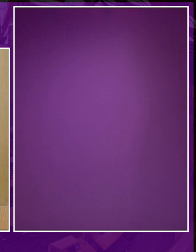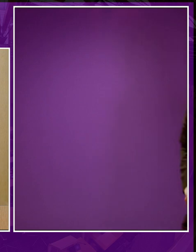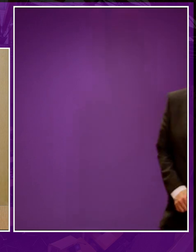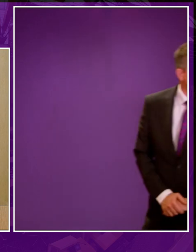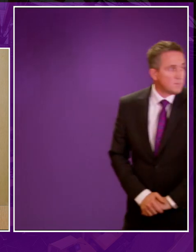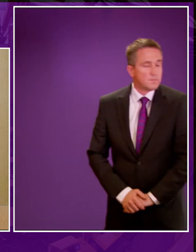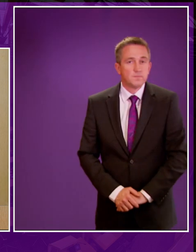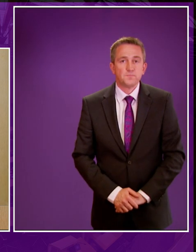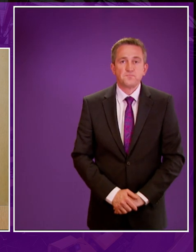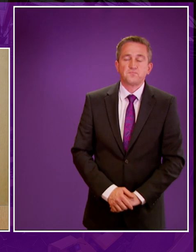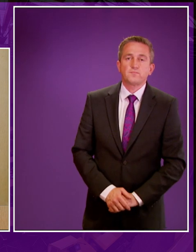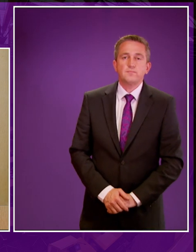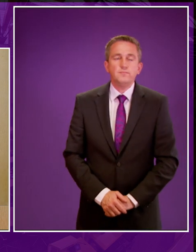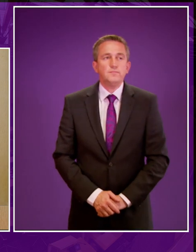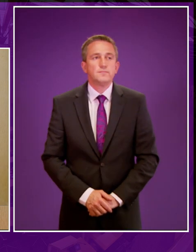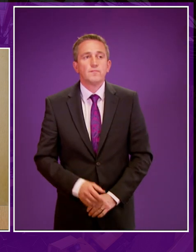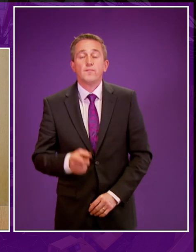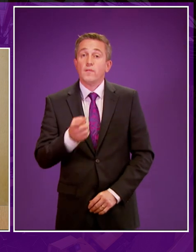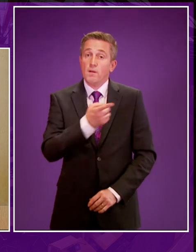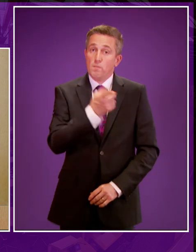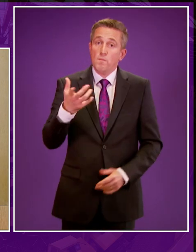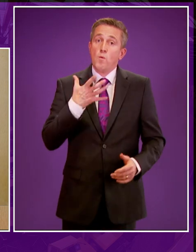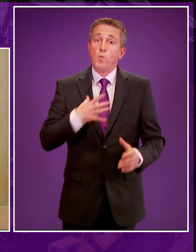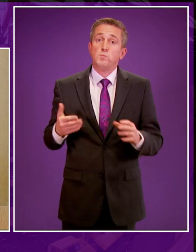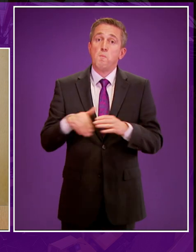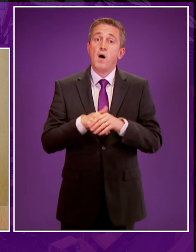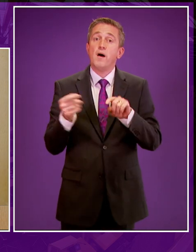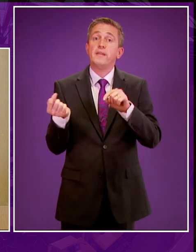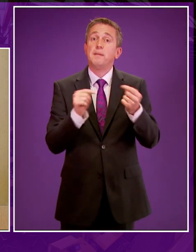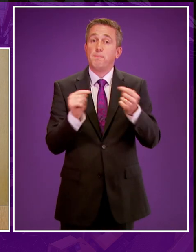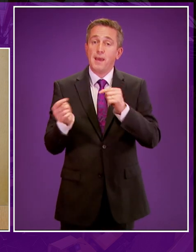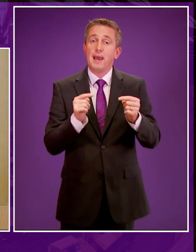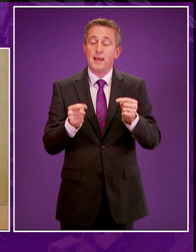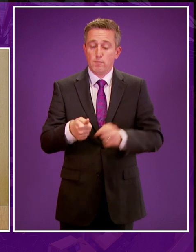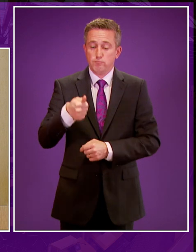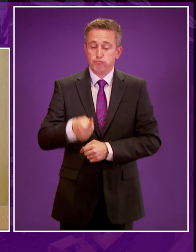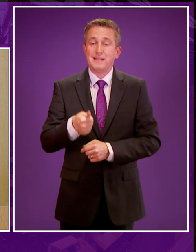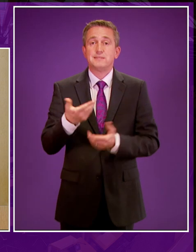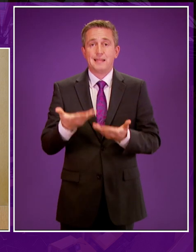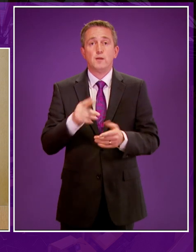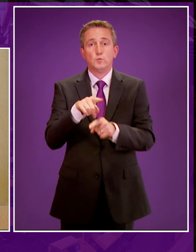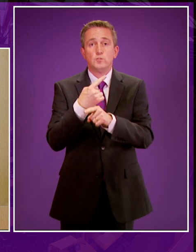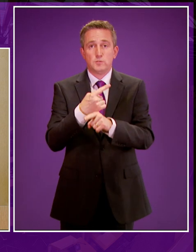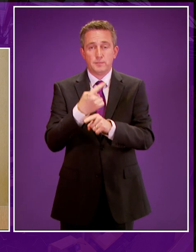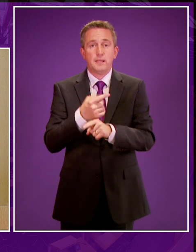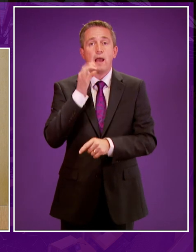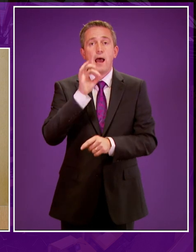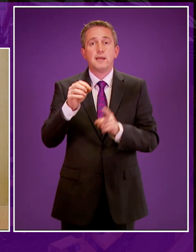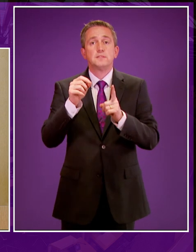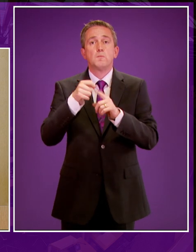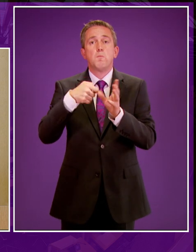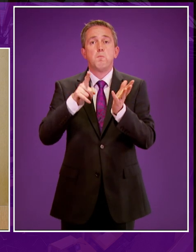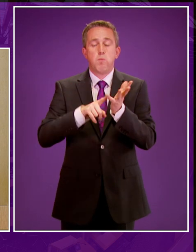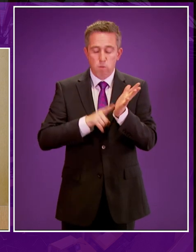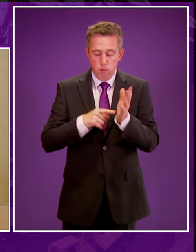and gas. May I ask those members who wish to take part in the debate to press the request to speak buttons now. And I call on Paul Wheelhouse